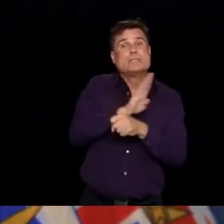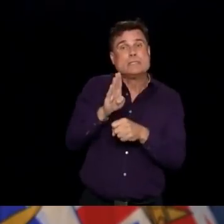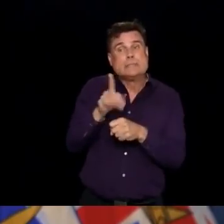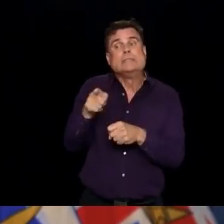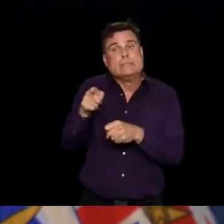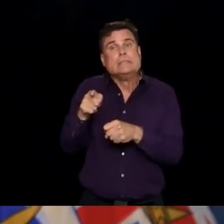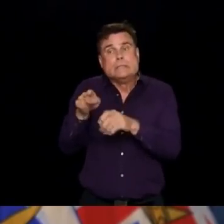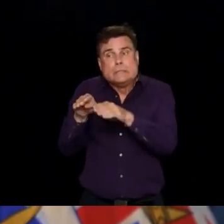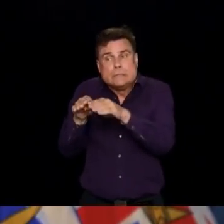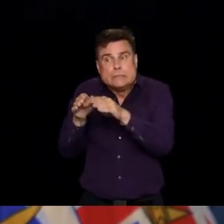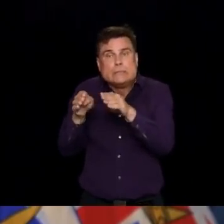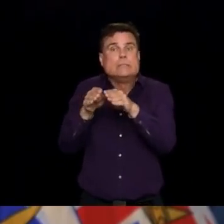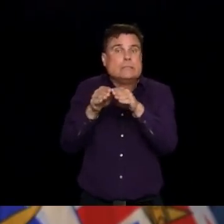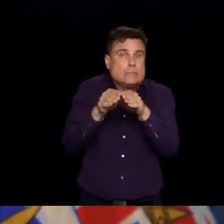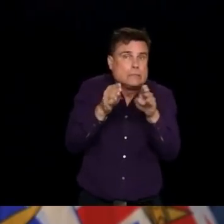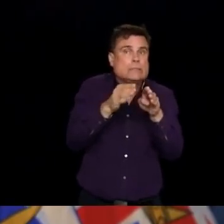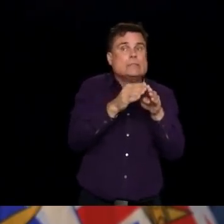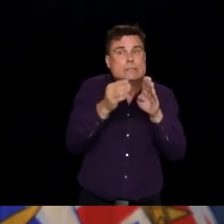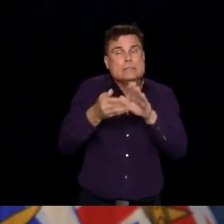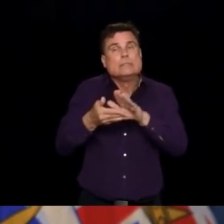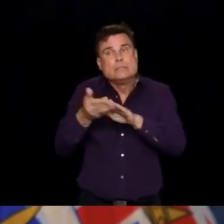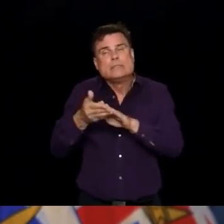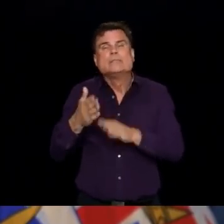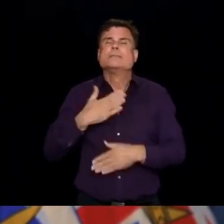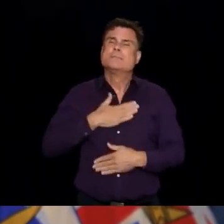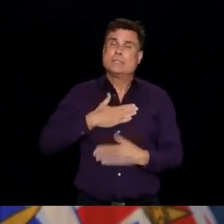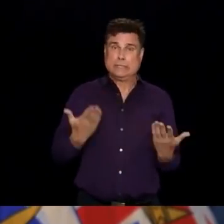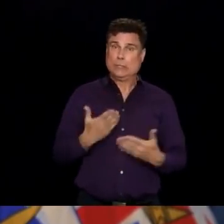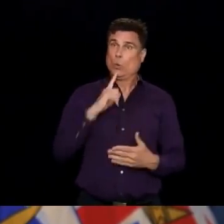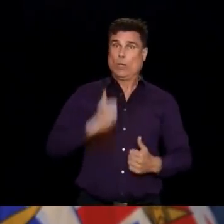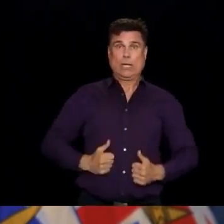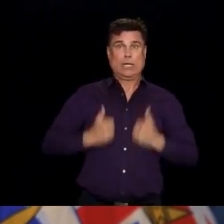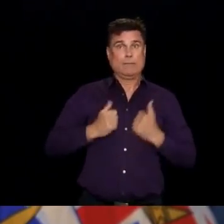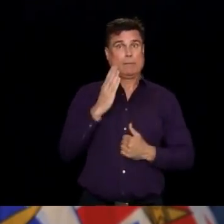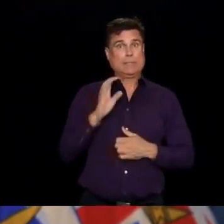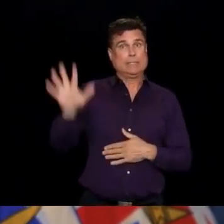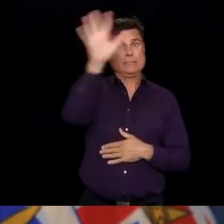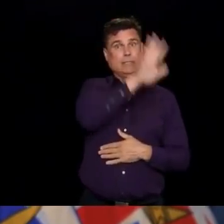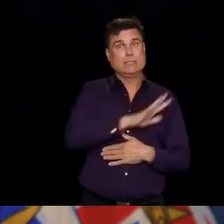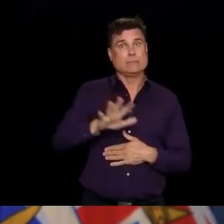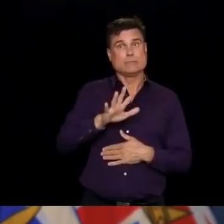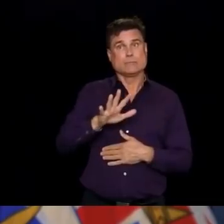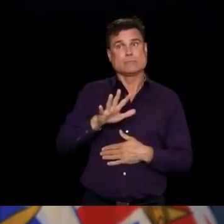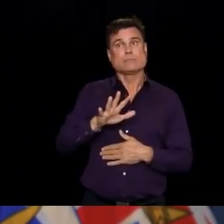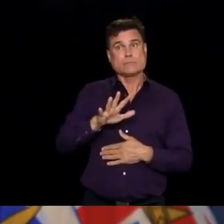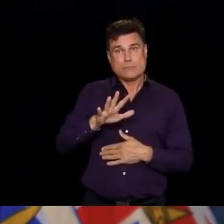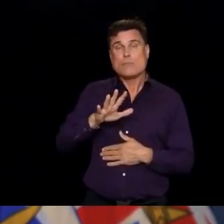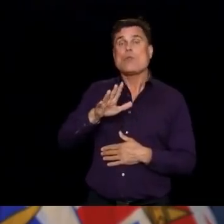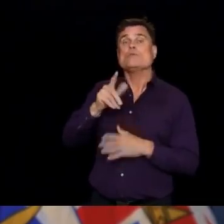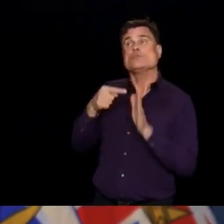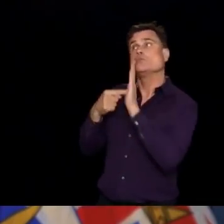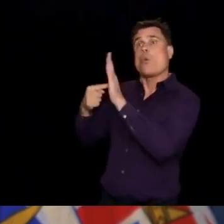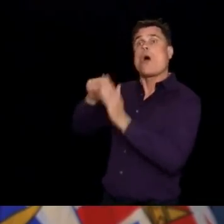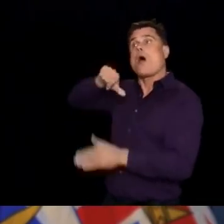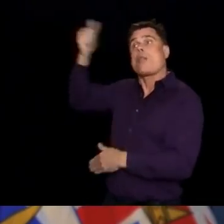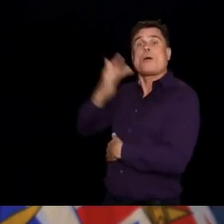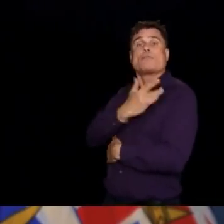other Canadians. And let's show other Canadians how they too can do their part when they are here in BC.